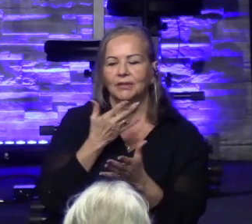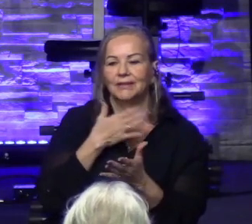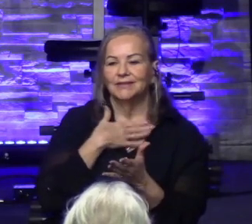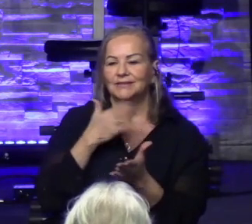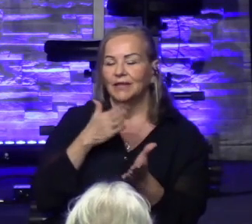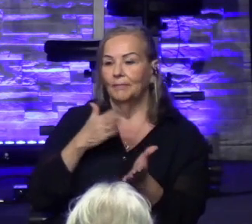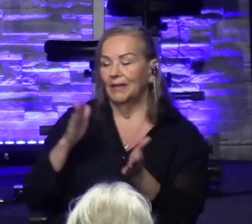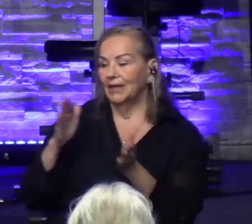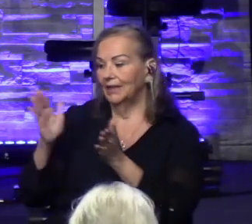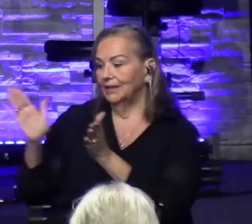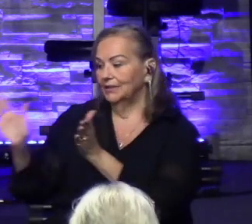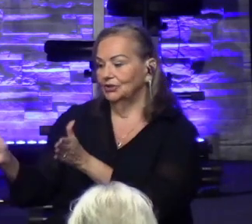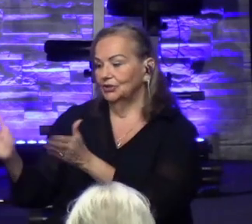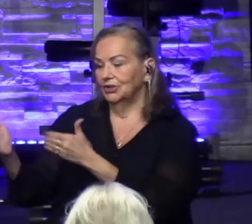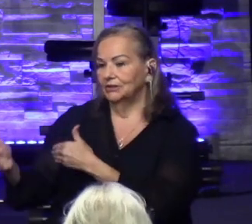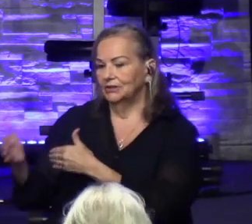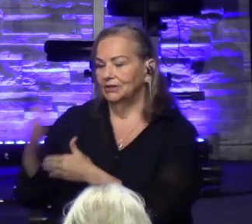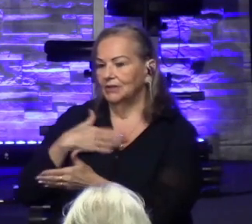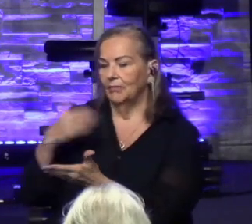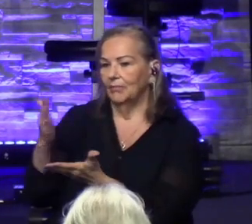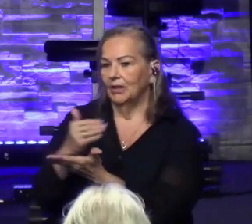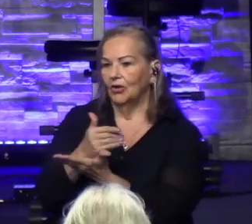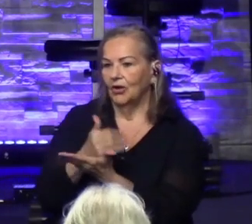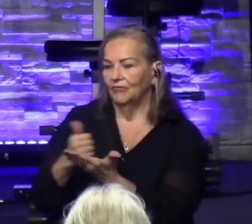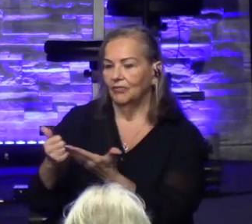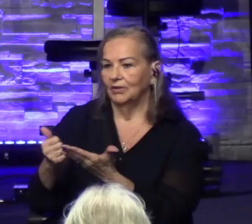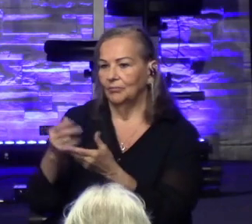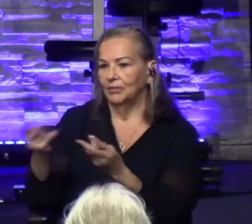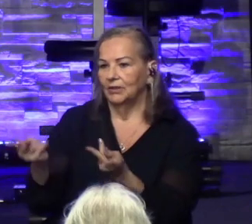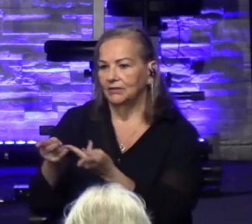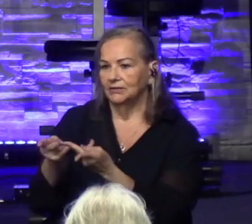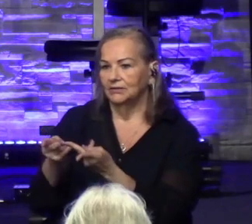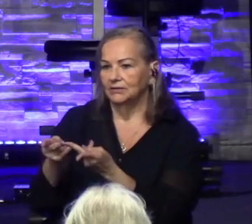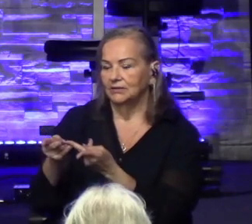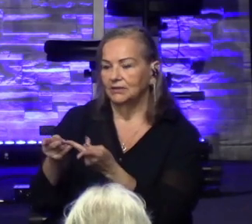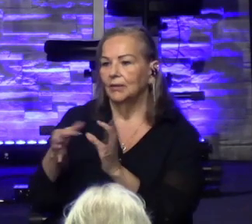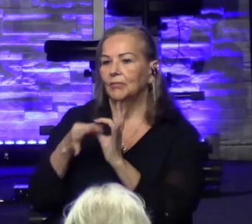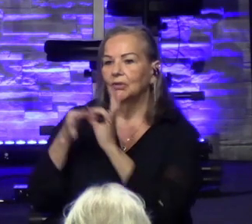chest. It's not my offering plate. This belongs to the Lord.